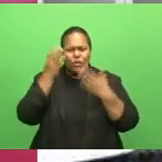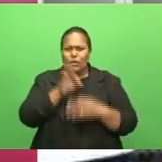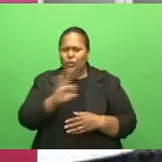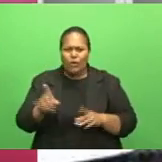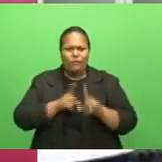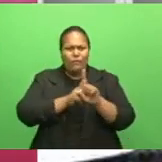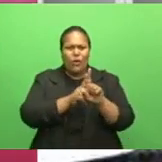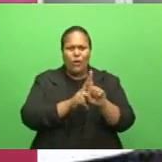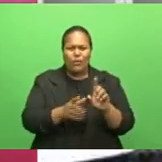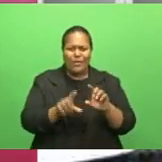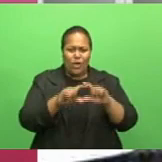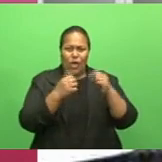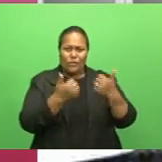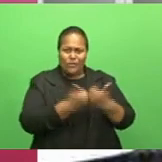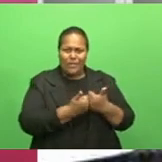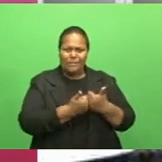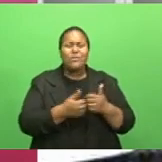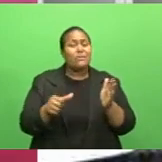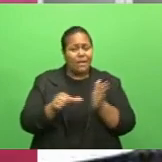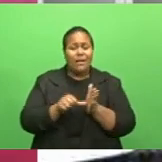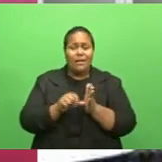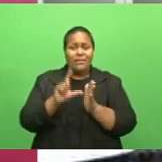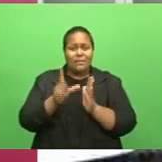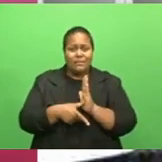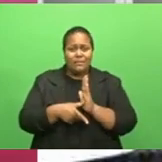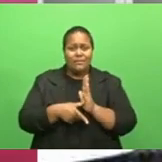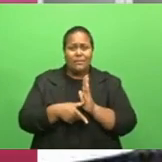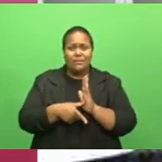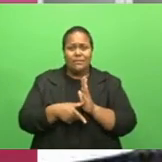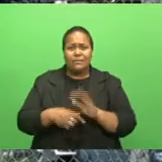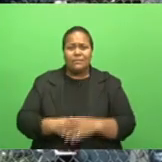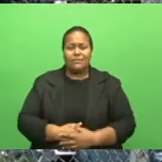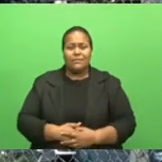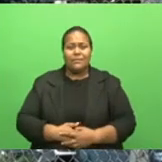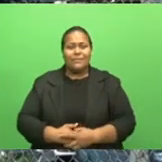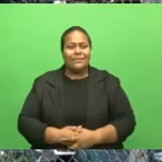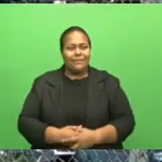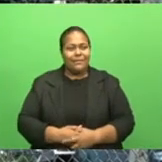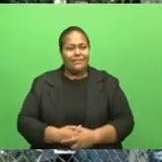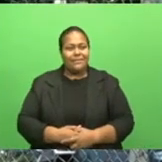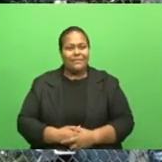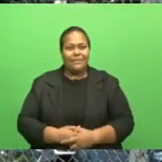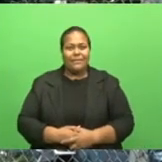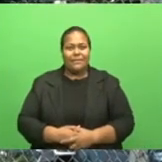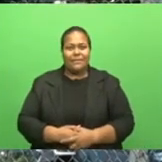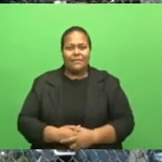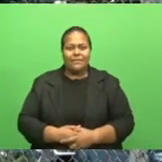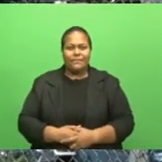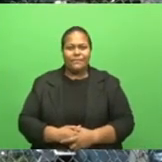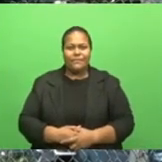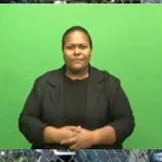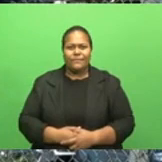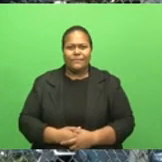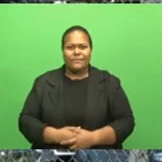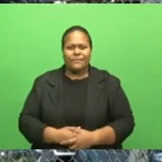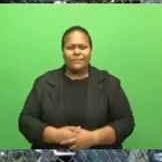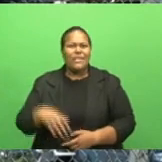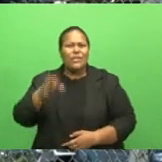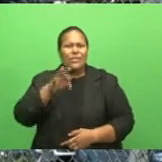and we don't want unnecessary breaches. Not like